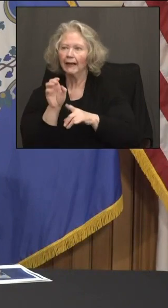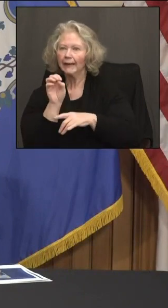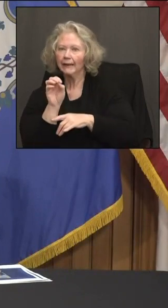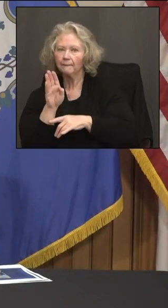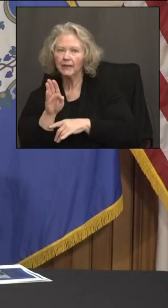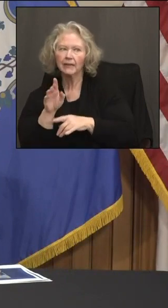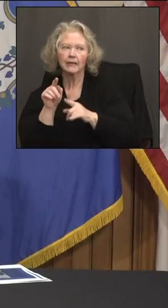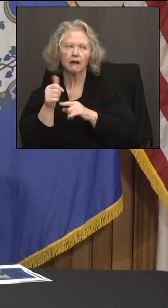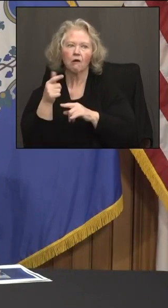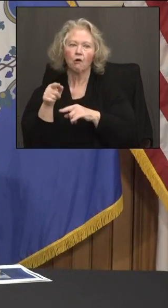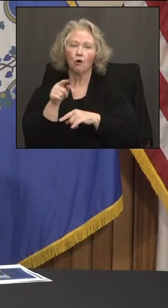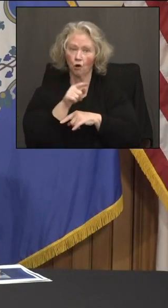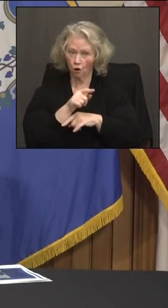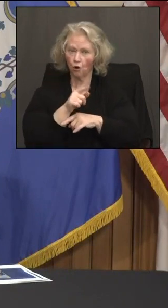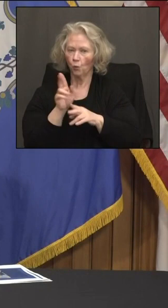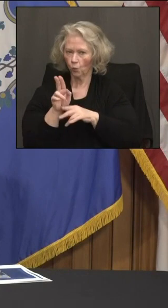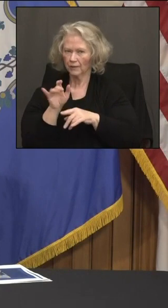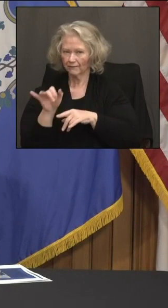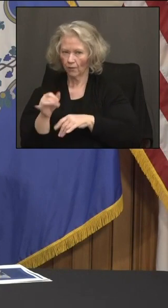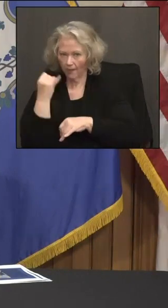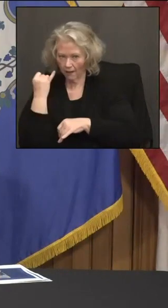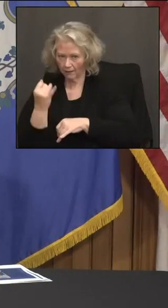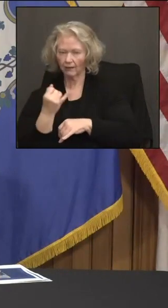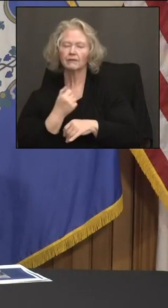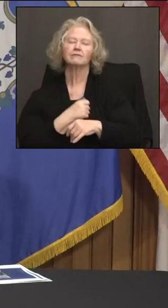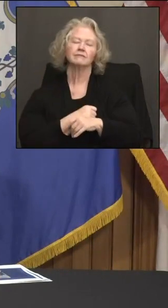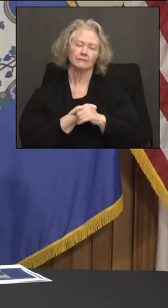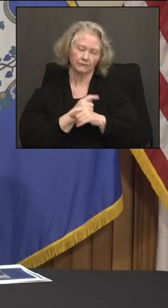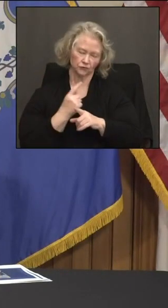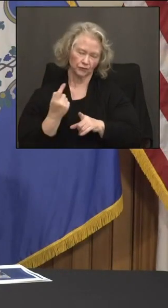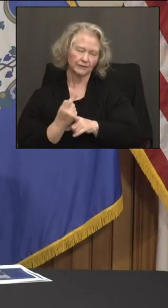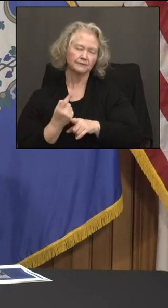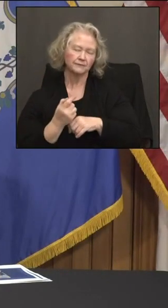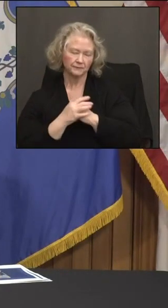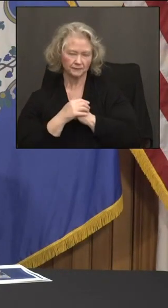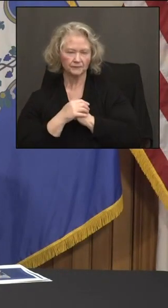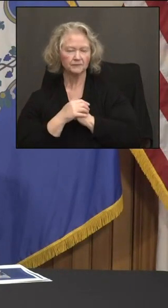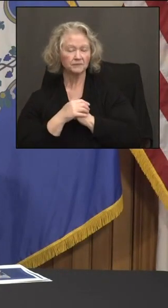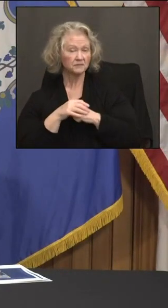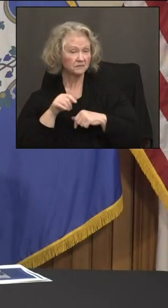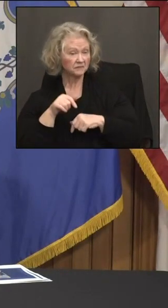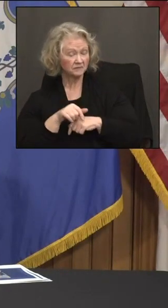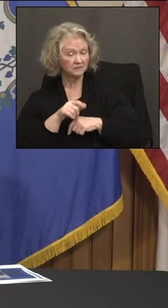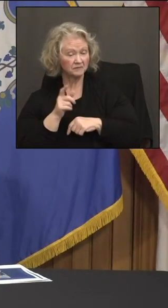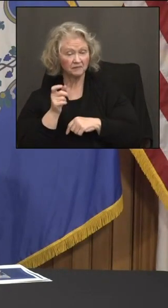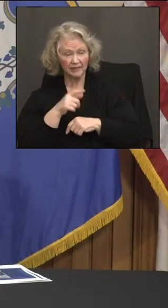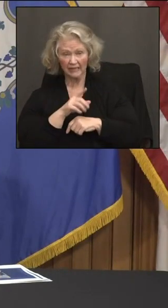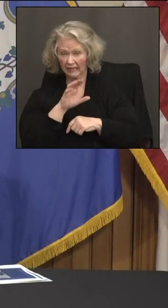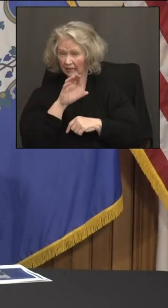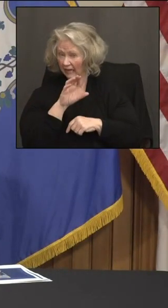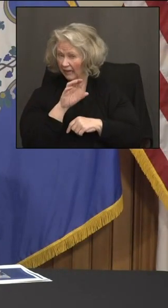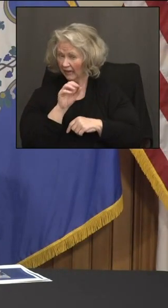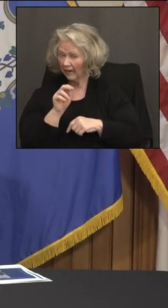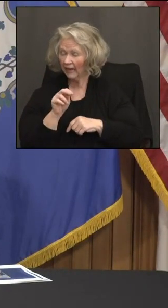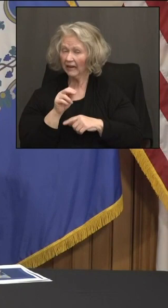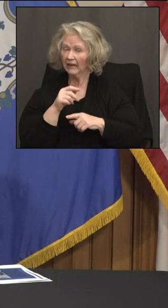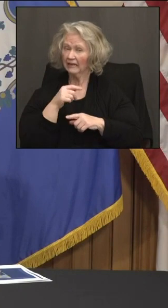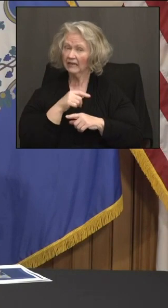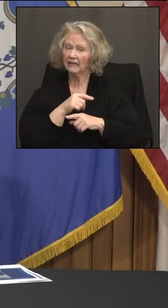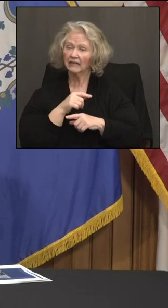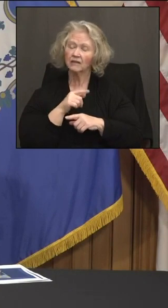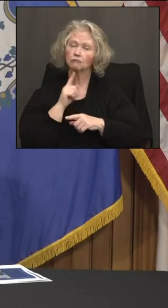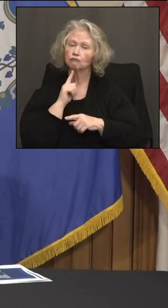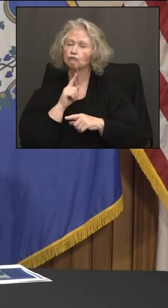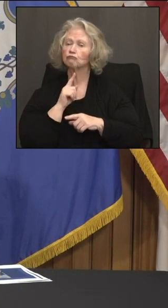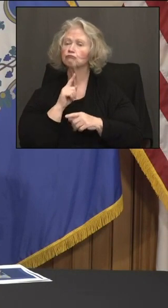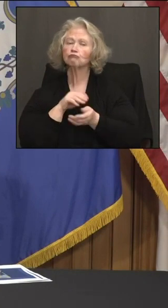extra doses now that are on hand. Correct. OK. And then lastly, is the state at all regularly polling or surveying people to see